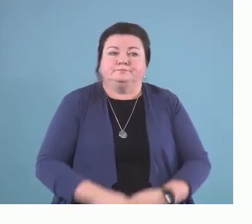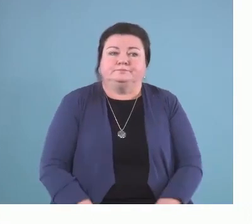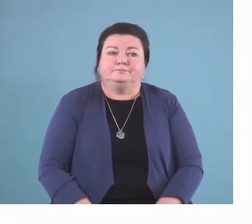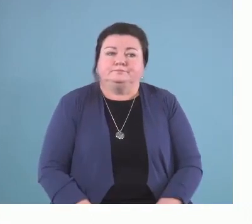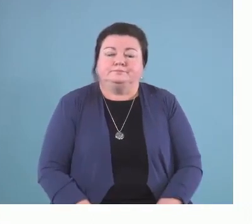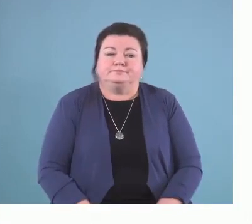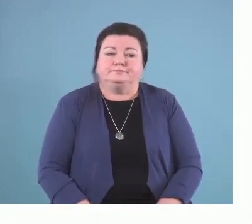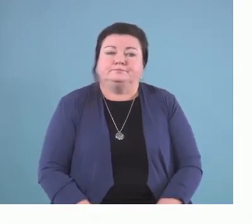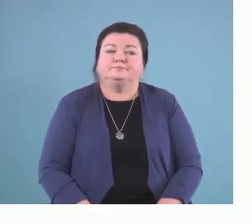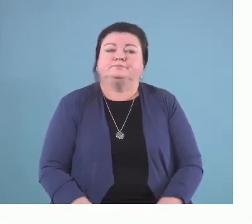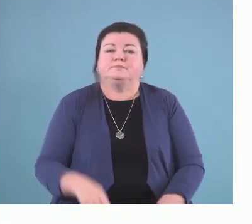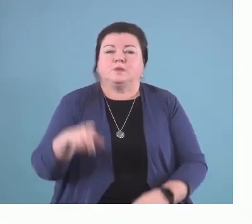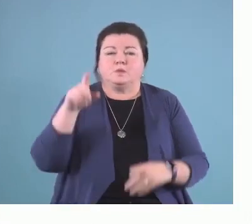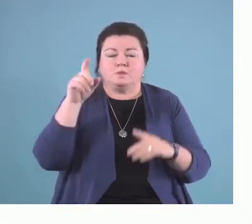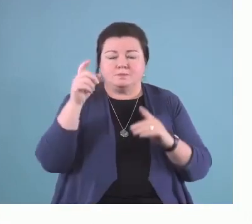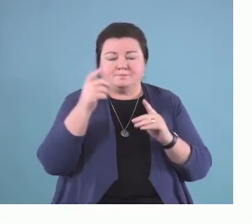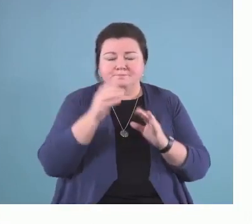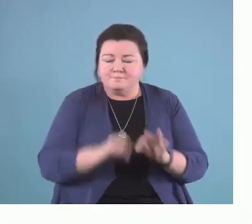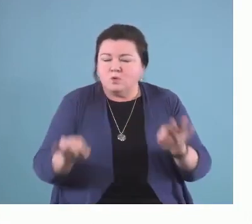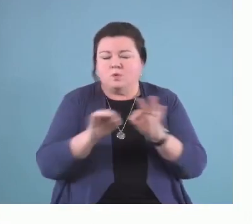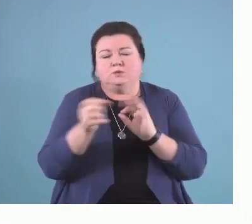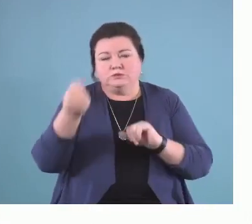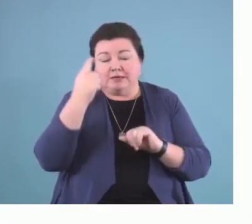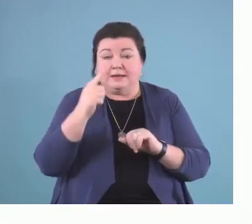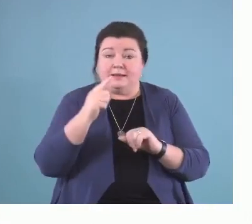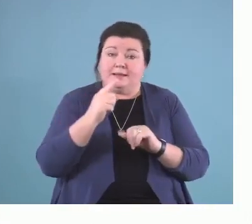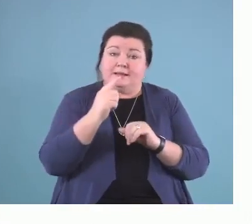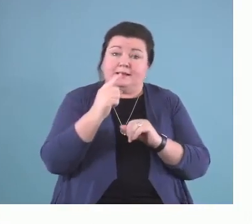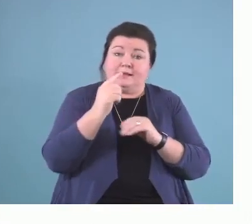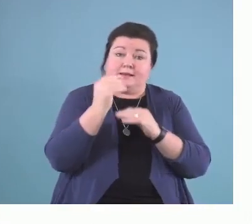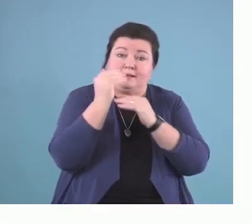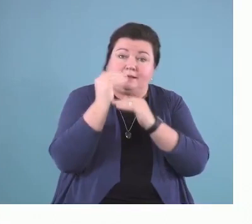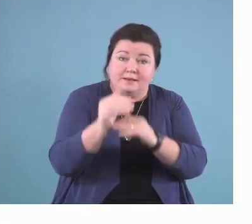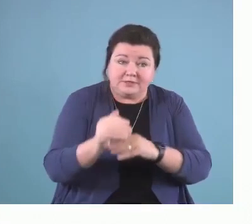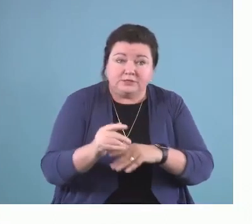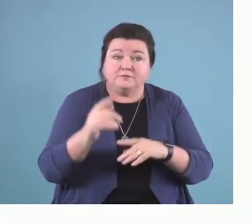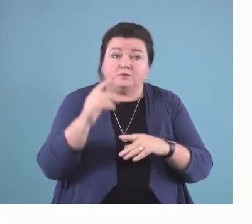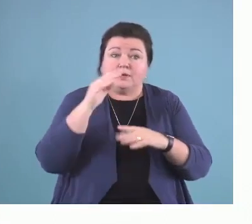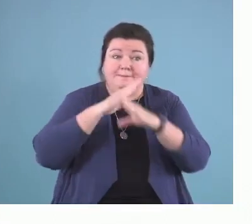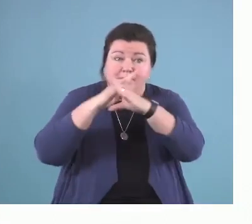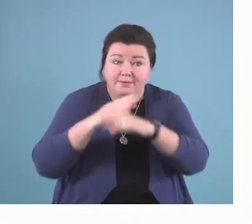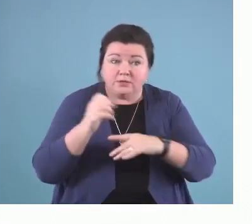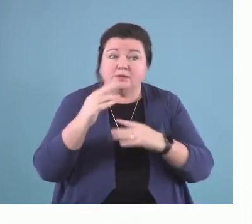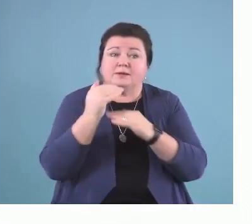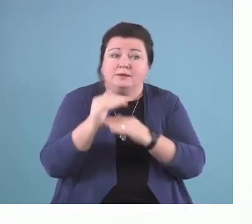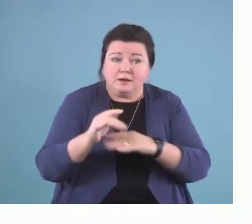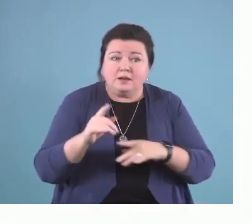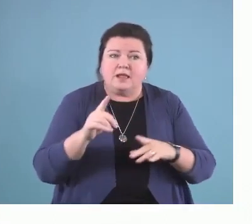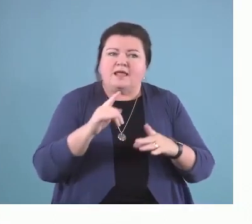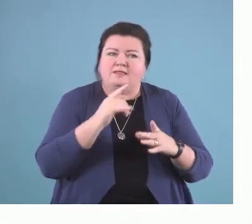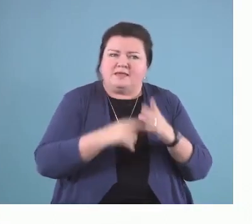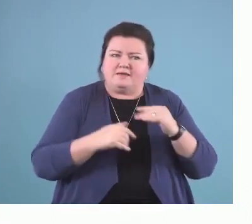So, we must understand more than the impairment, activity limitations, and participation restrictions of the child.